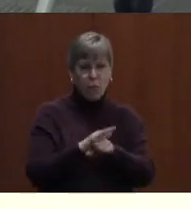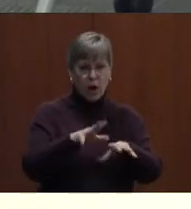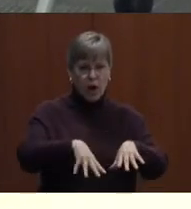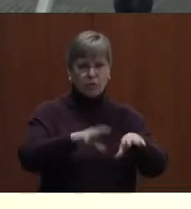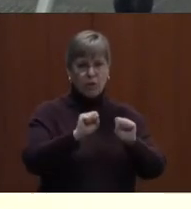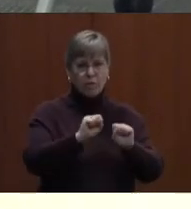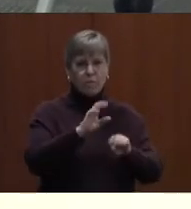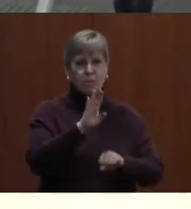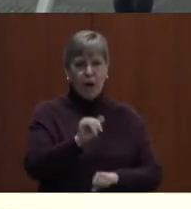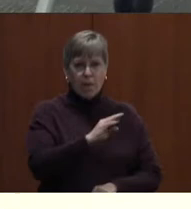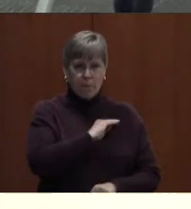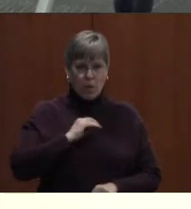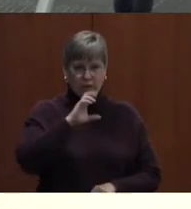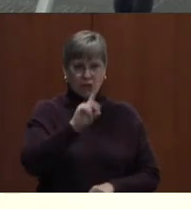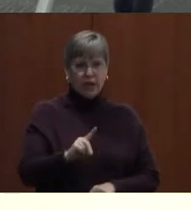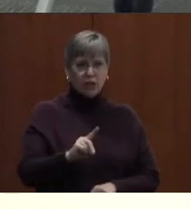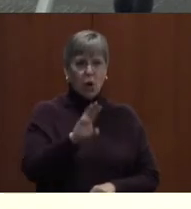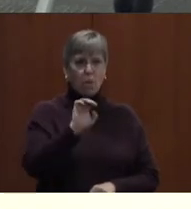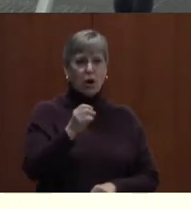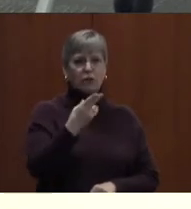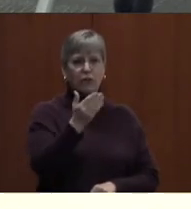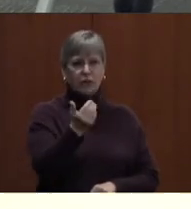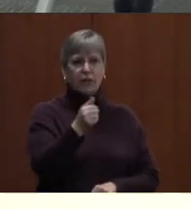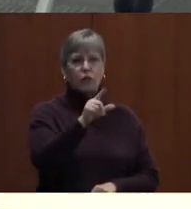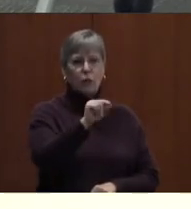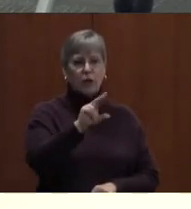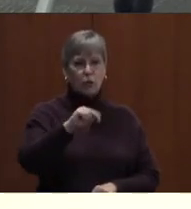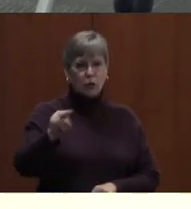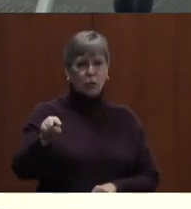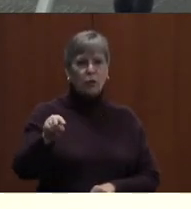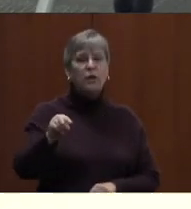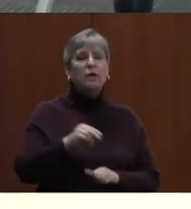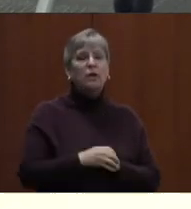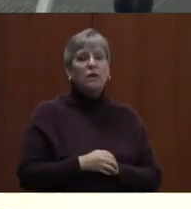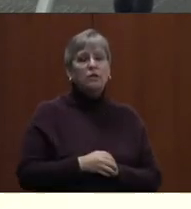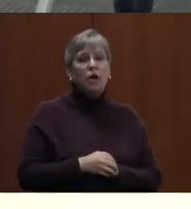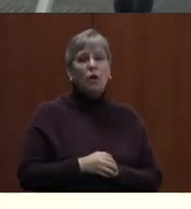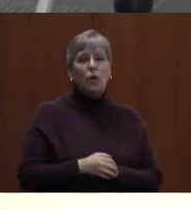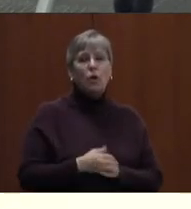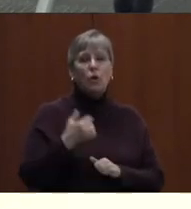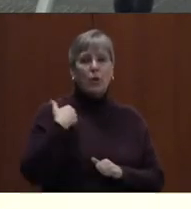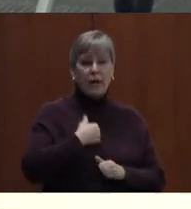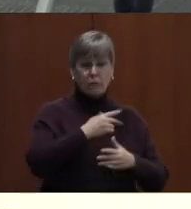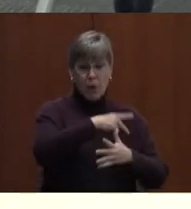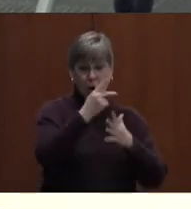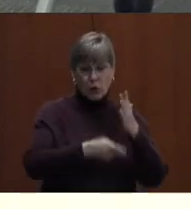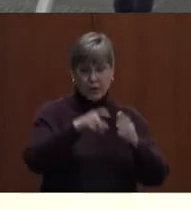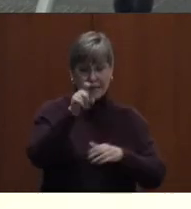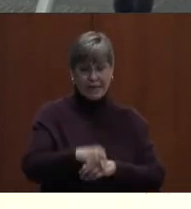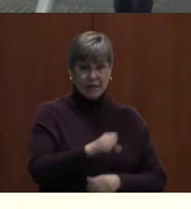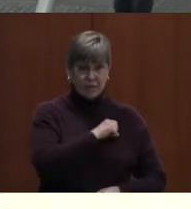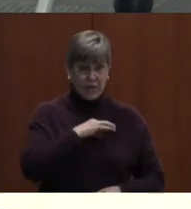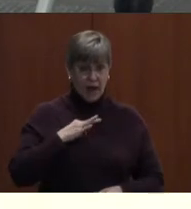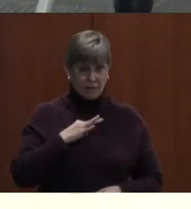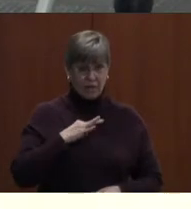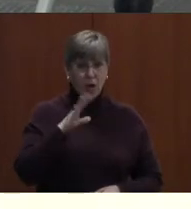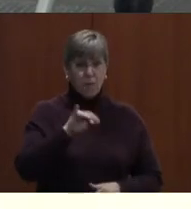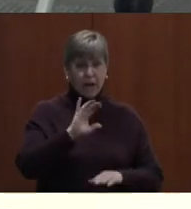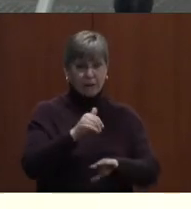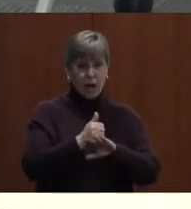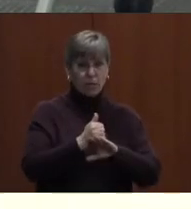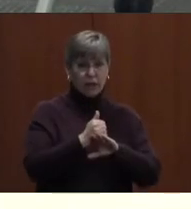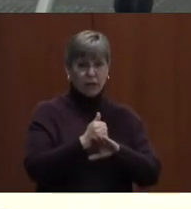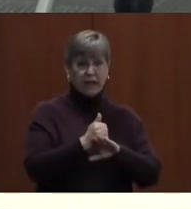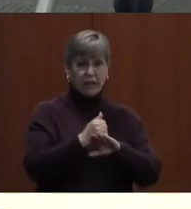15, 2022. The committee applauds the superintendent and the Board of Education for prioritizing the needs of staff by establishing a